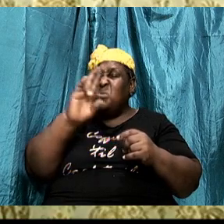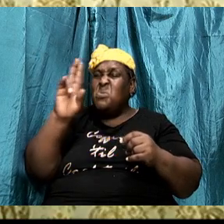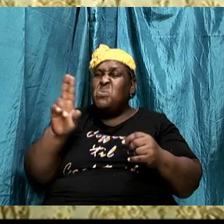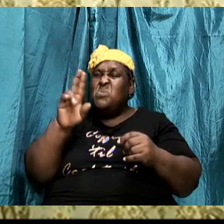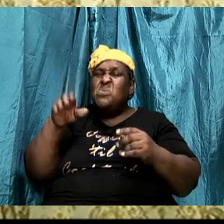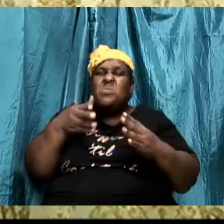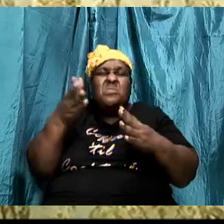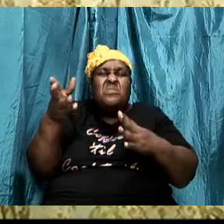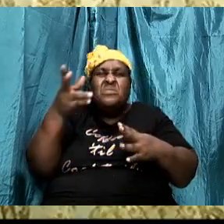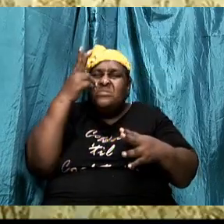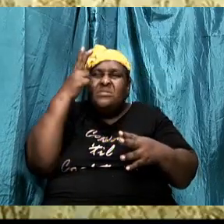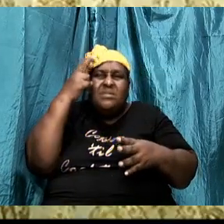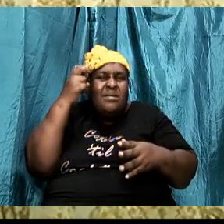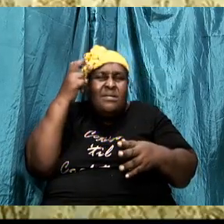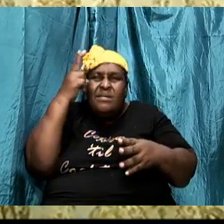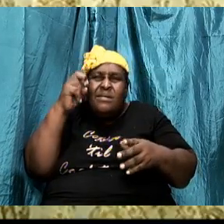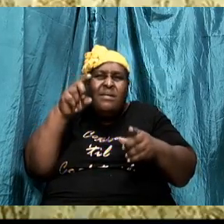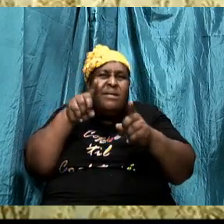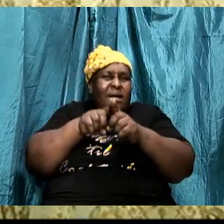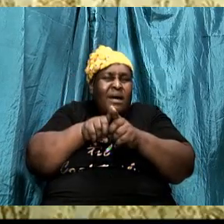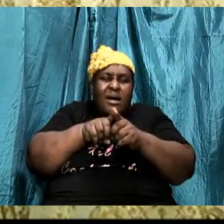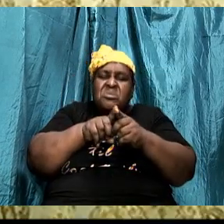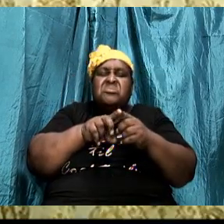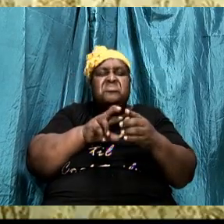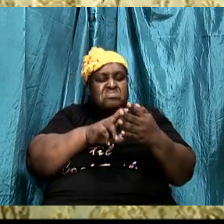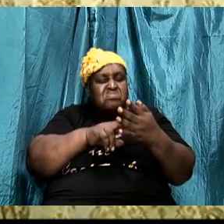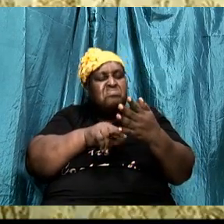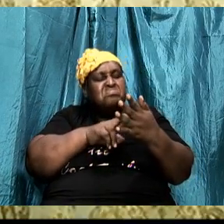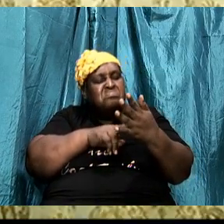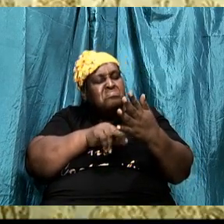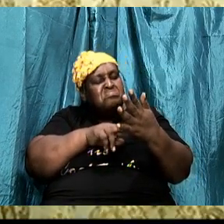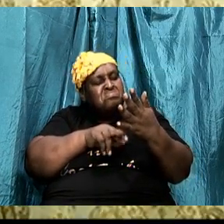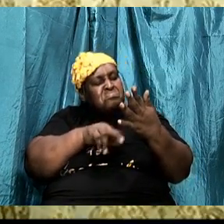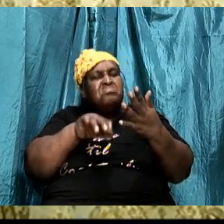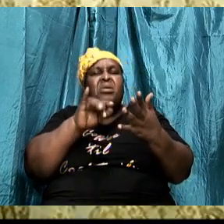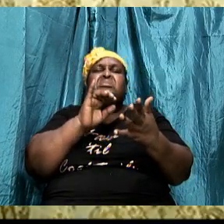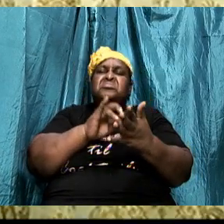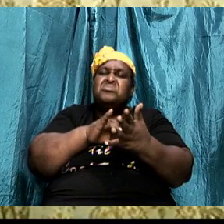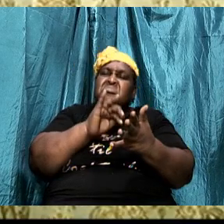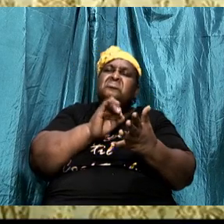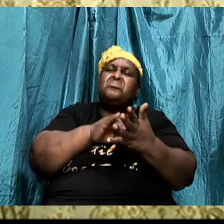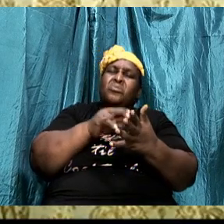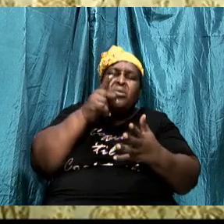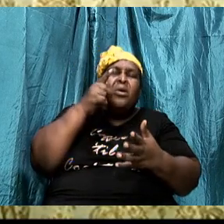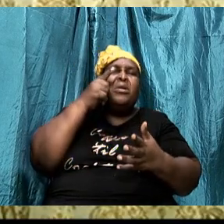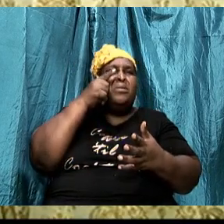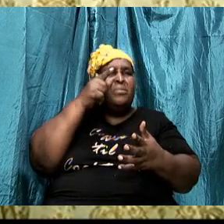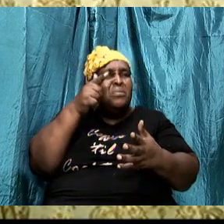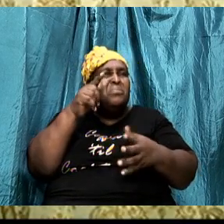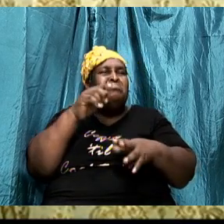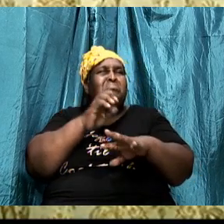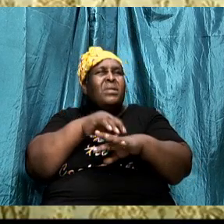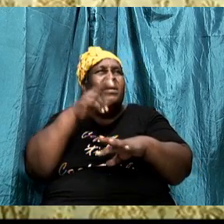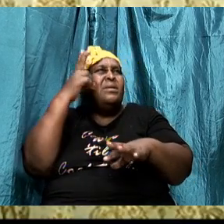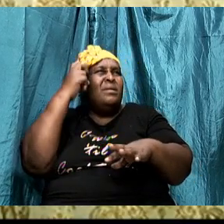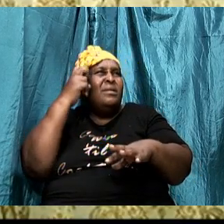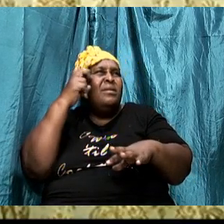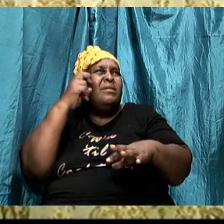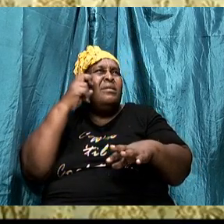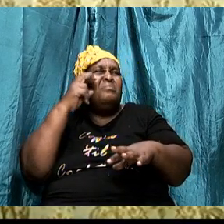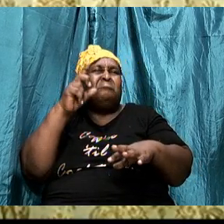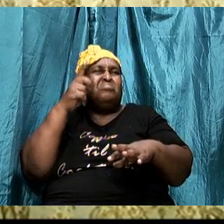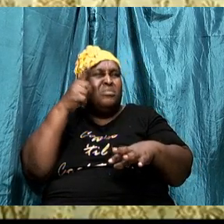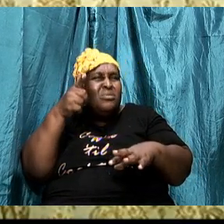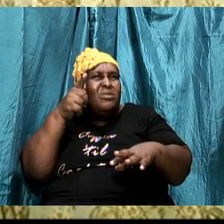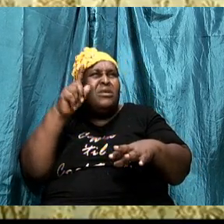there is an adversary. And as we get down into the study, we are going to look at the adversary. We are going to look at his first position.